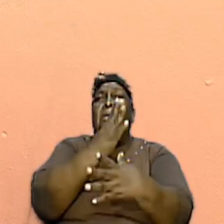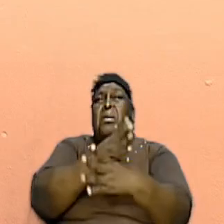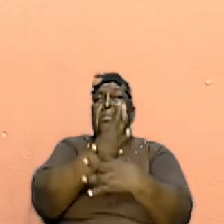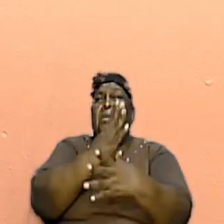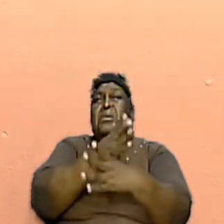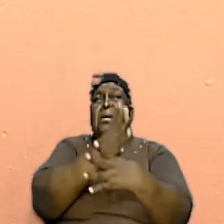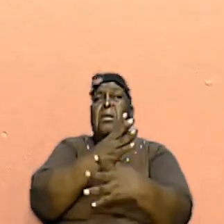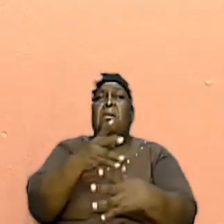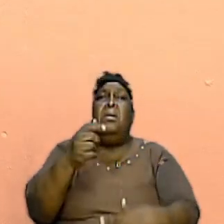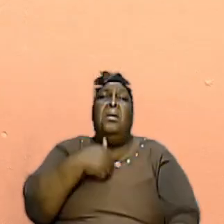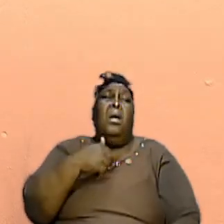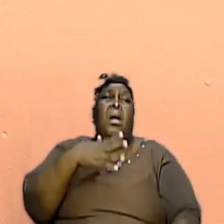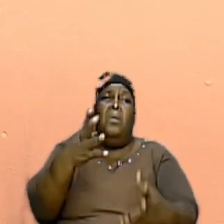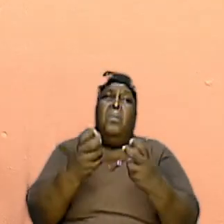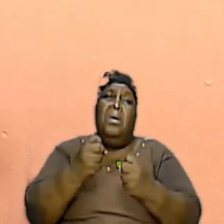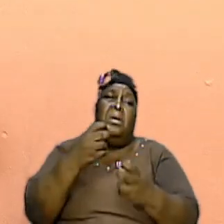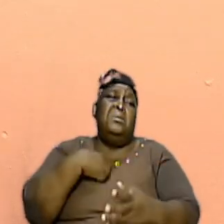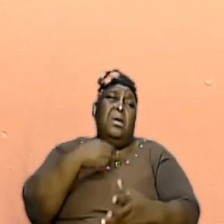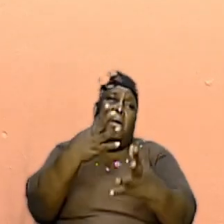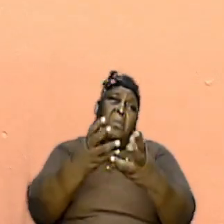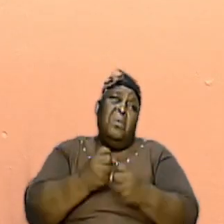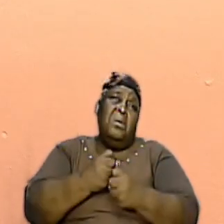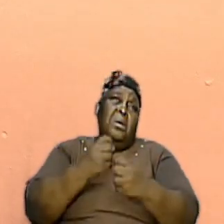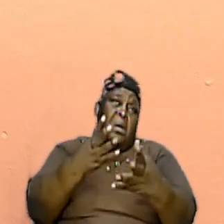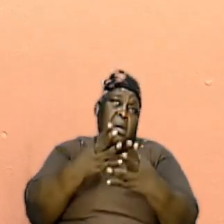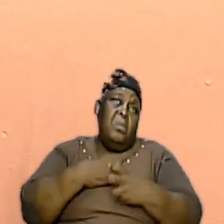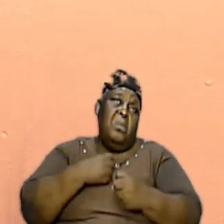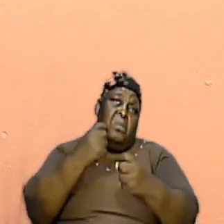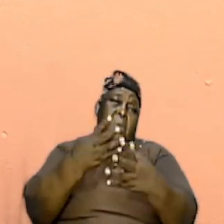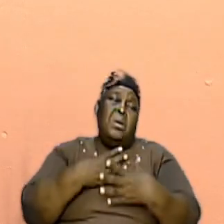I Want I Want I Want And Badger God